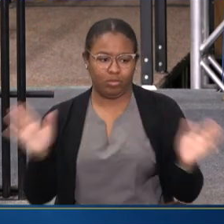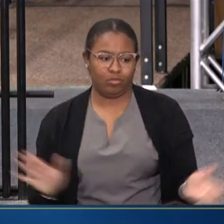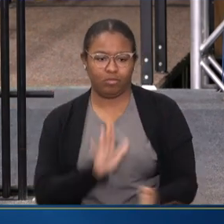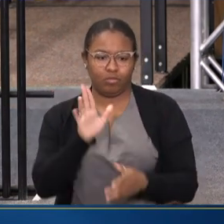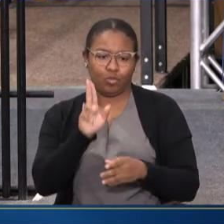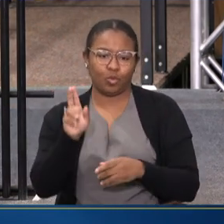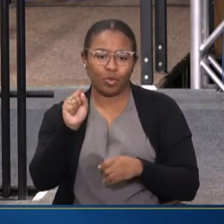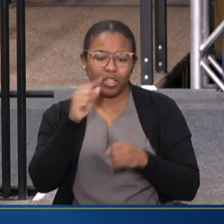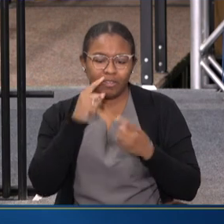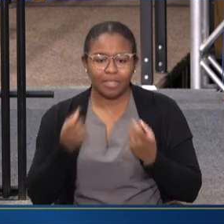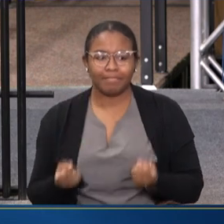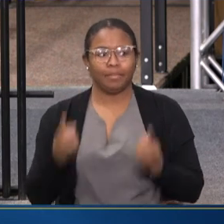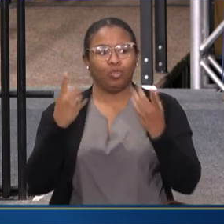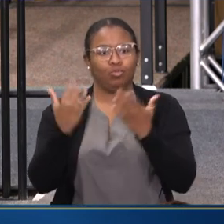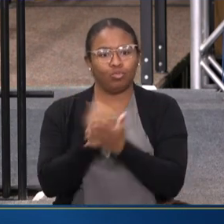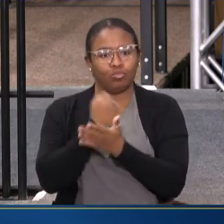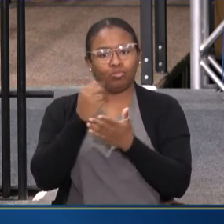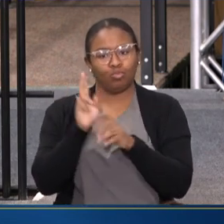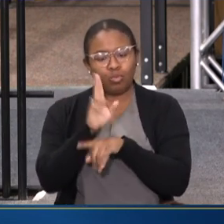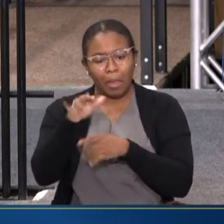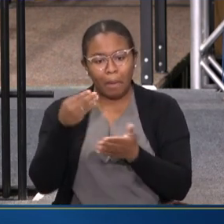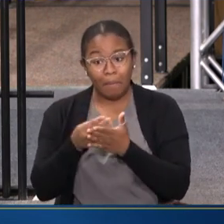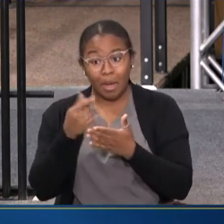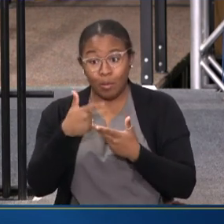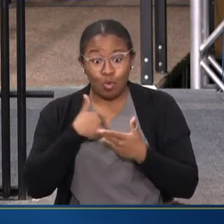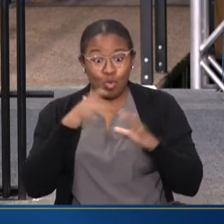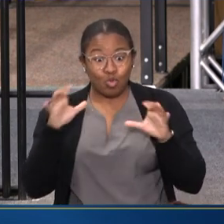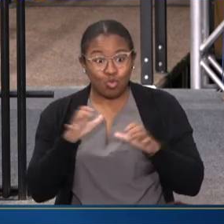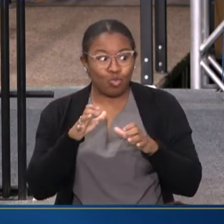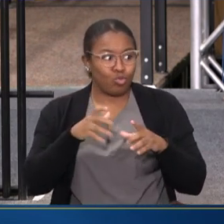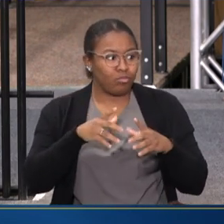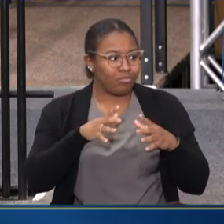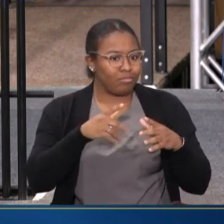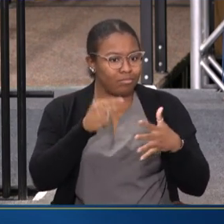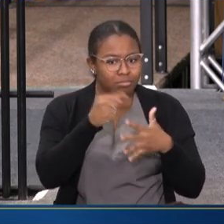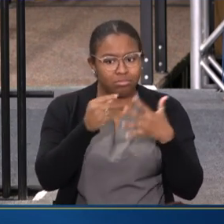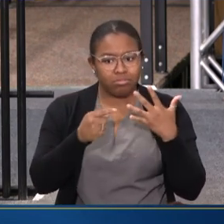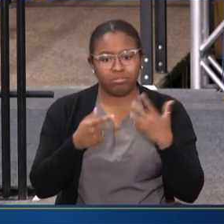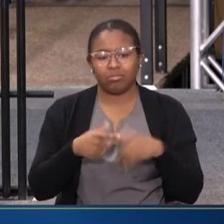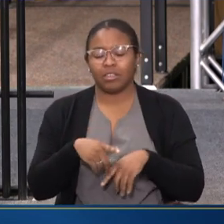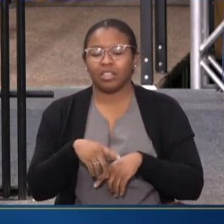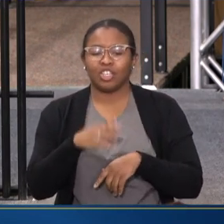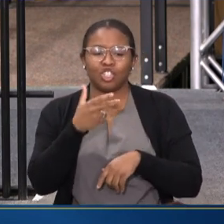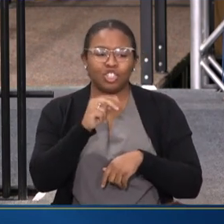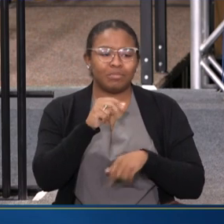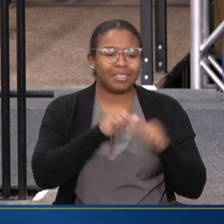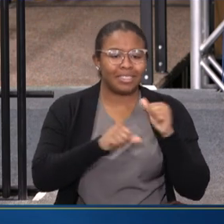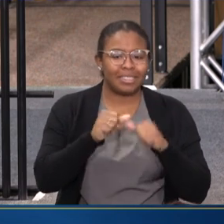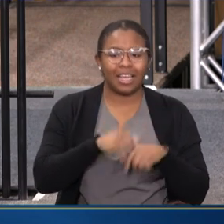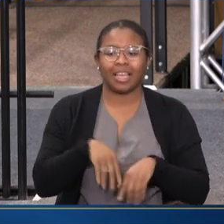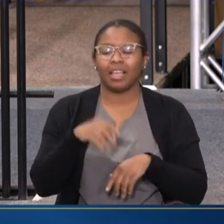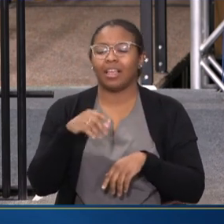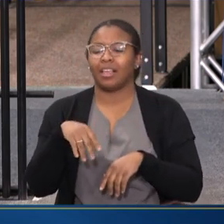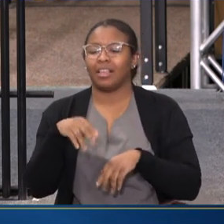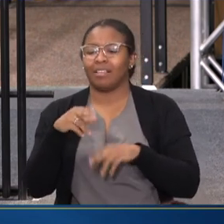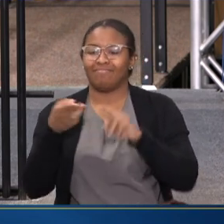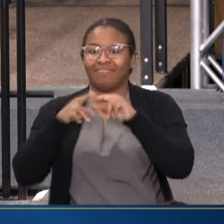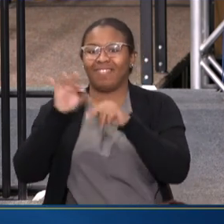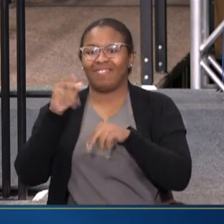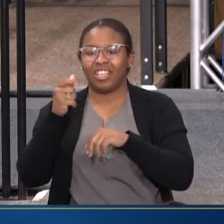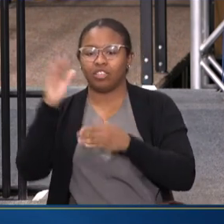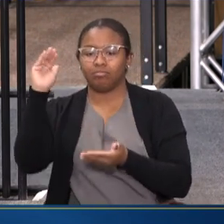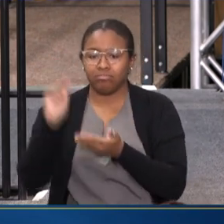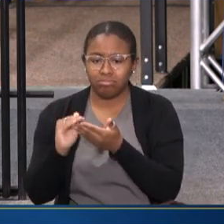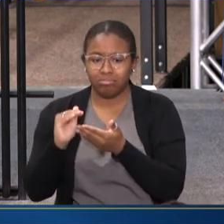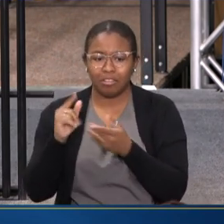TO SPEND IT. BECAUSE WE'VE DONE ALL THESE GREAT THINGS. CHIPS AND SCIENCE. INFLATION REDUCTION. BUT NOW